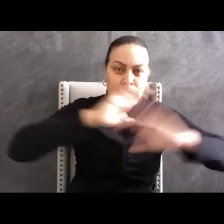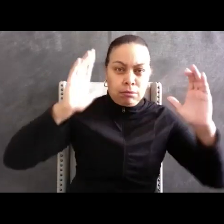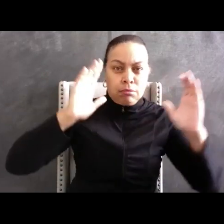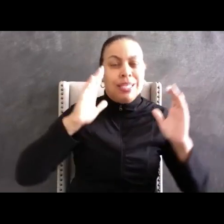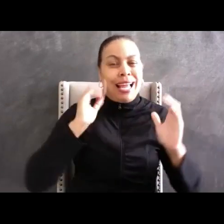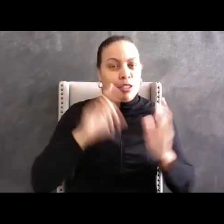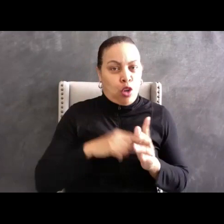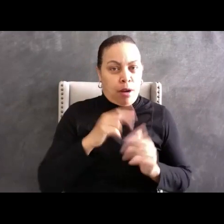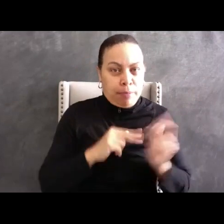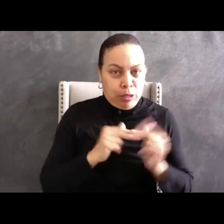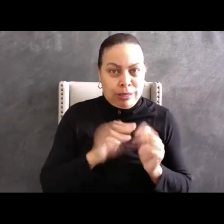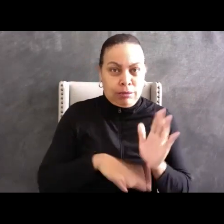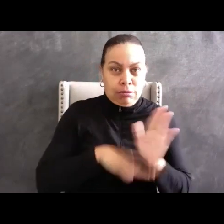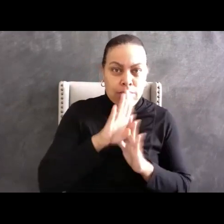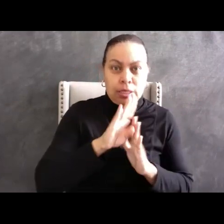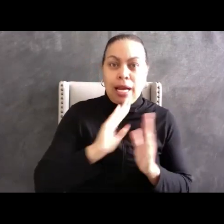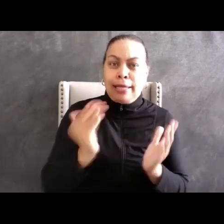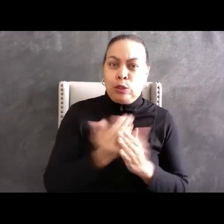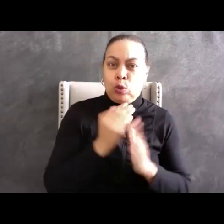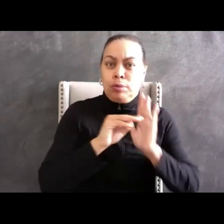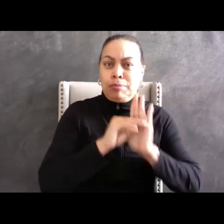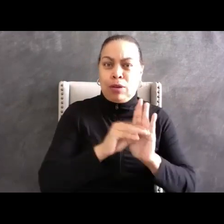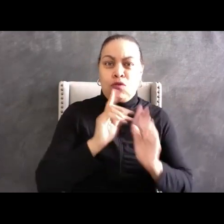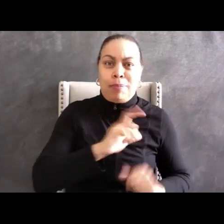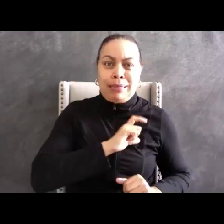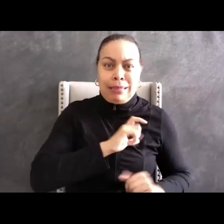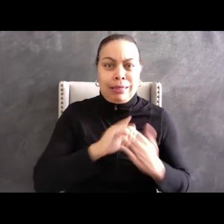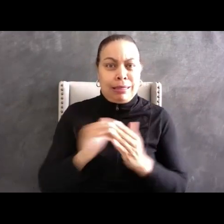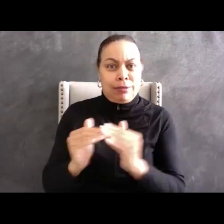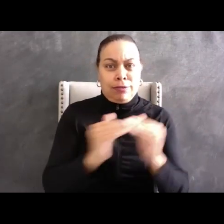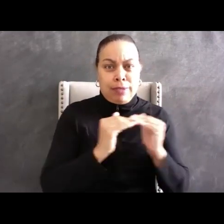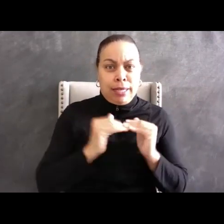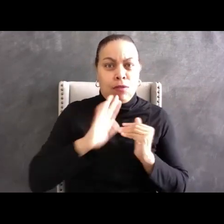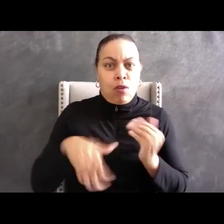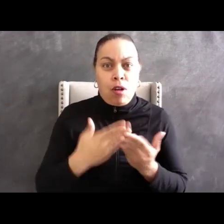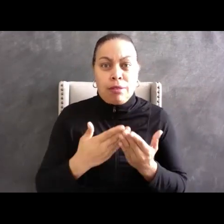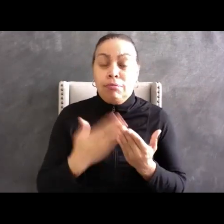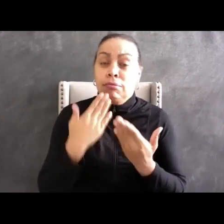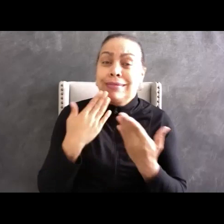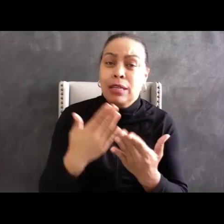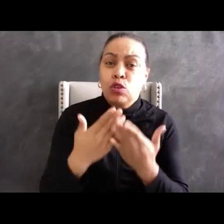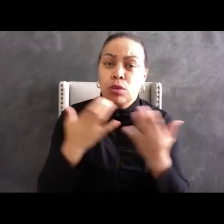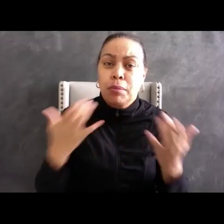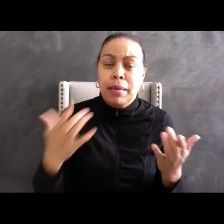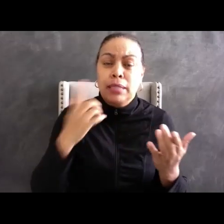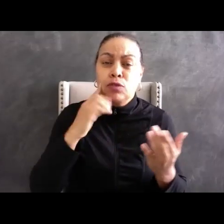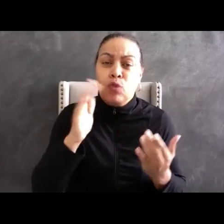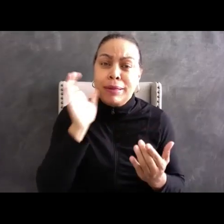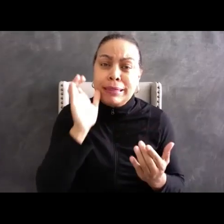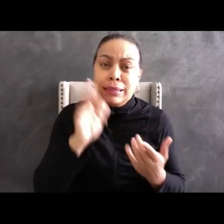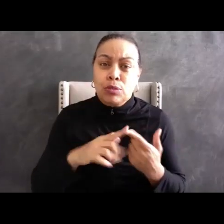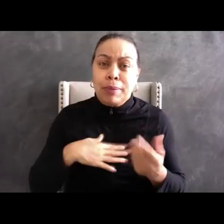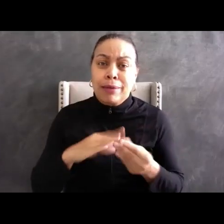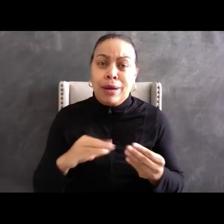our communities that is fair and just for everyone. Thank you so